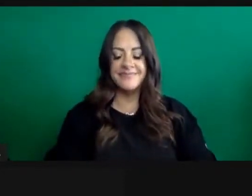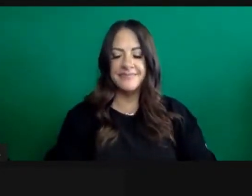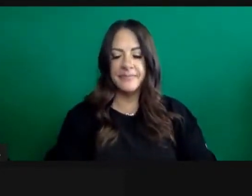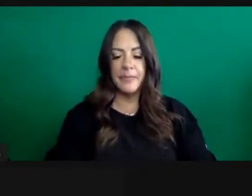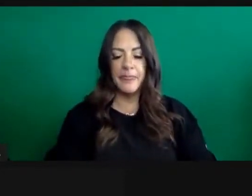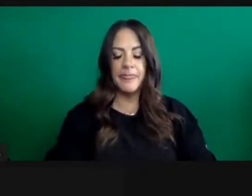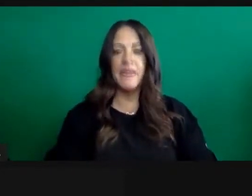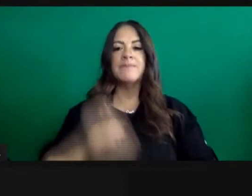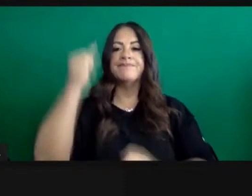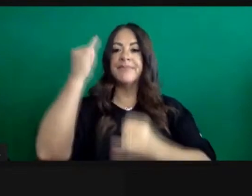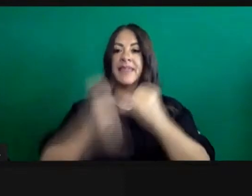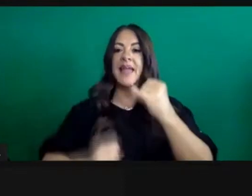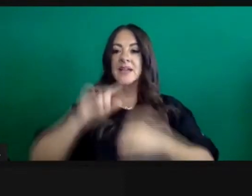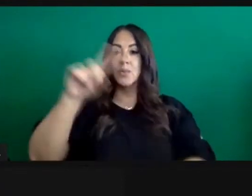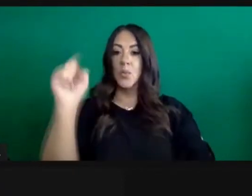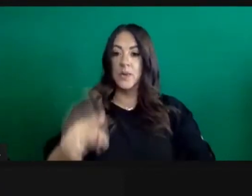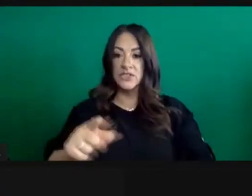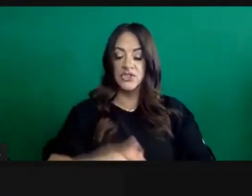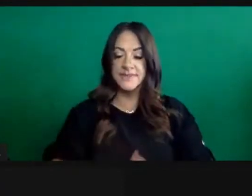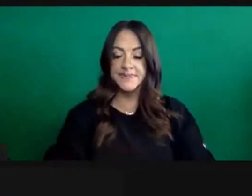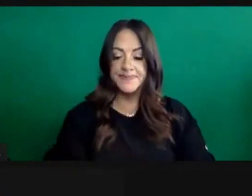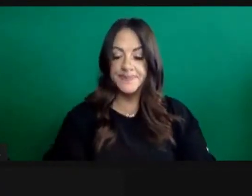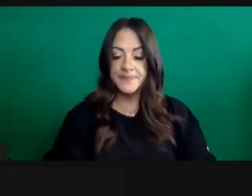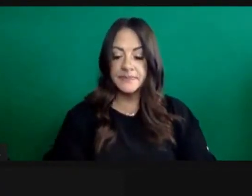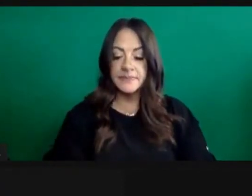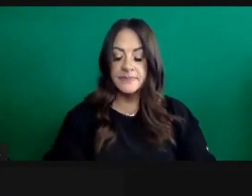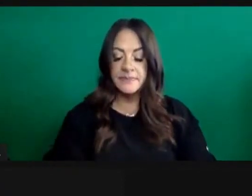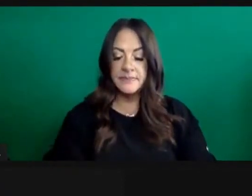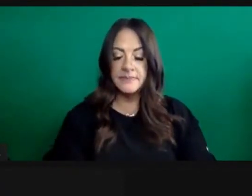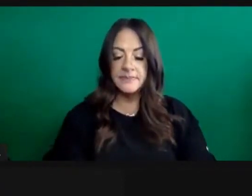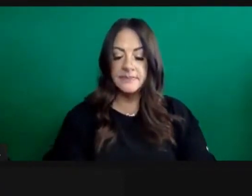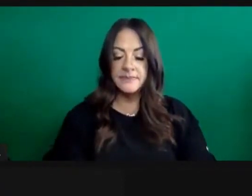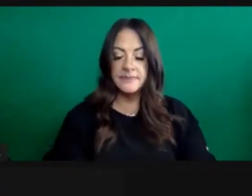Final question, Nico Savage, the San Jose Mercury News.